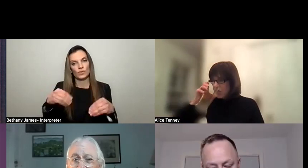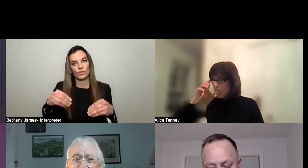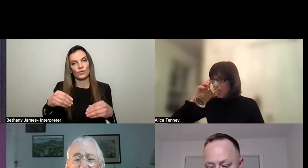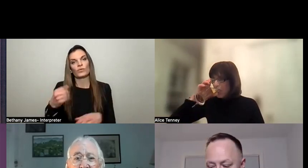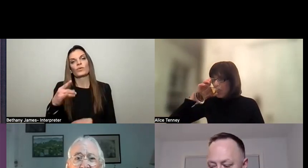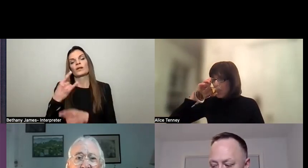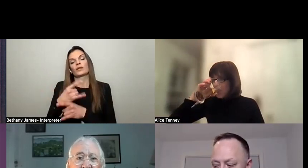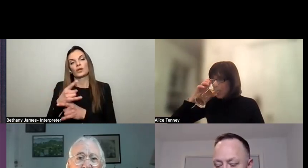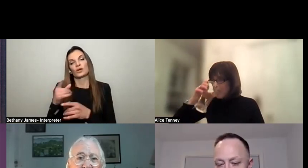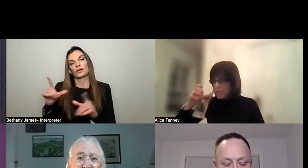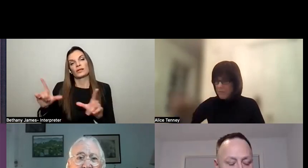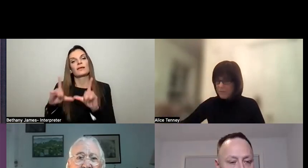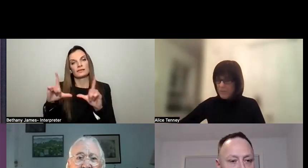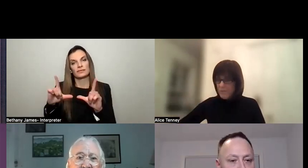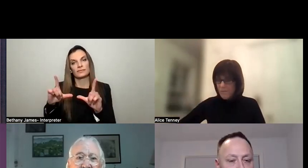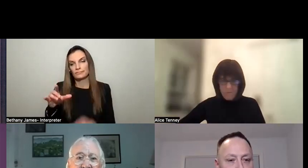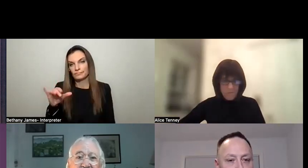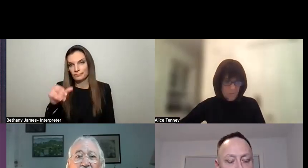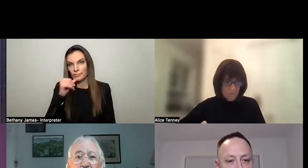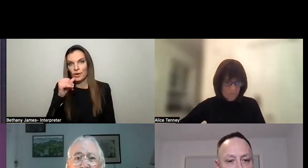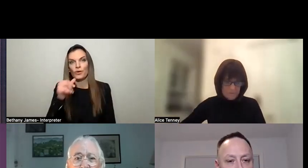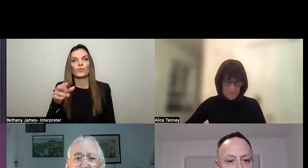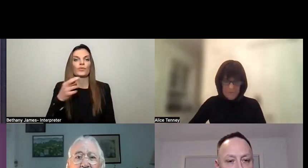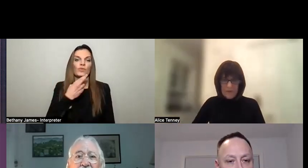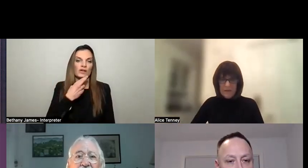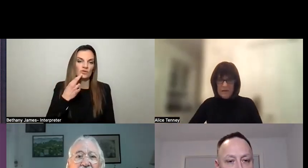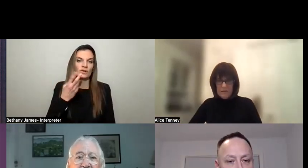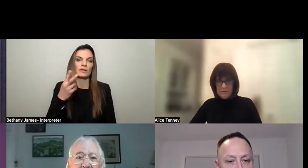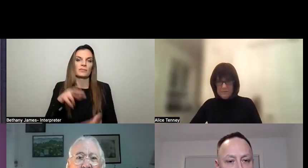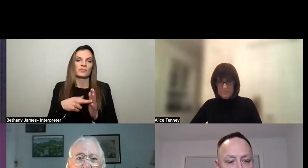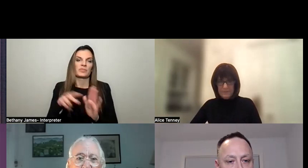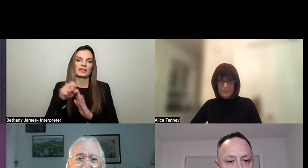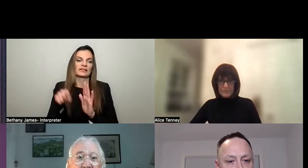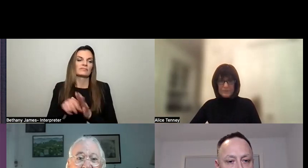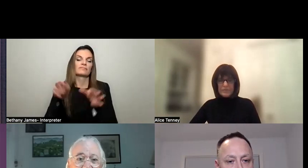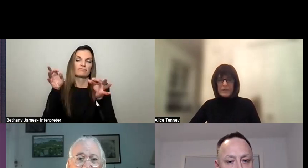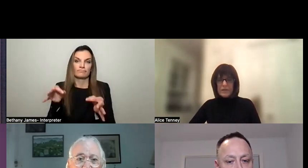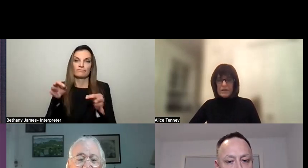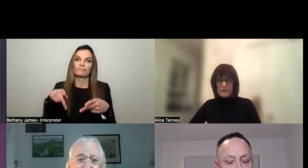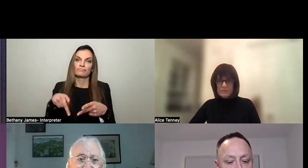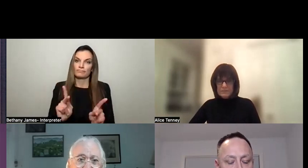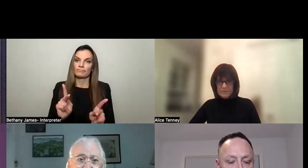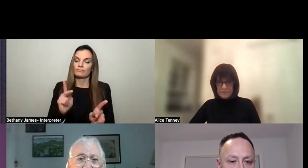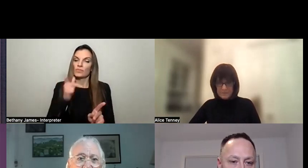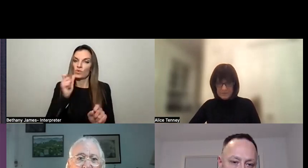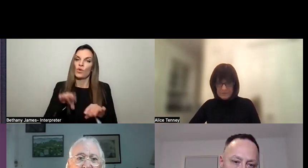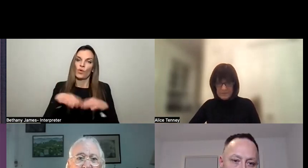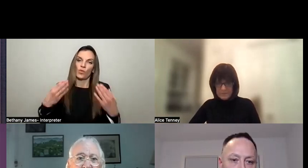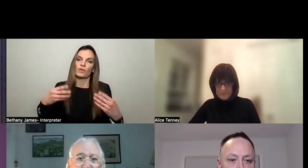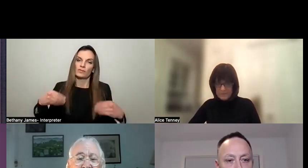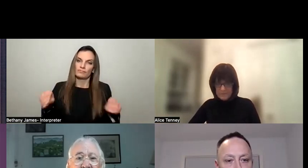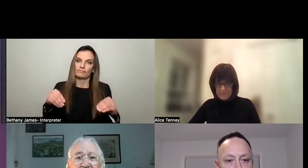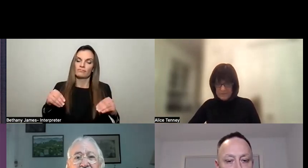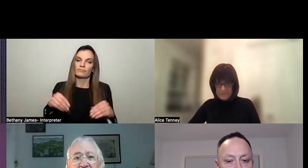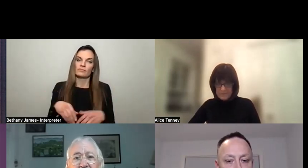license in a bar or restaurant. So the state is going to decide who is allowed to open a legal dispensary, uh, for